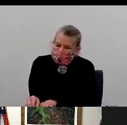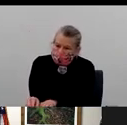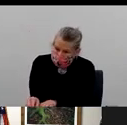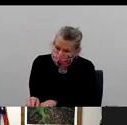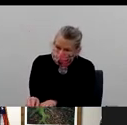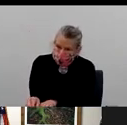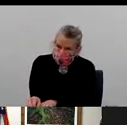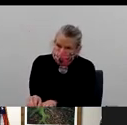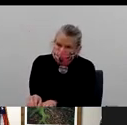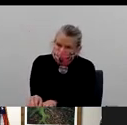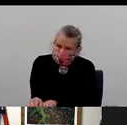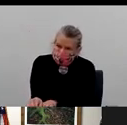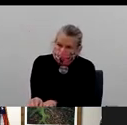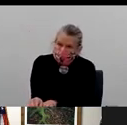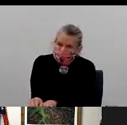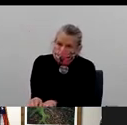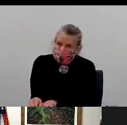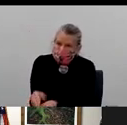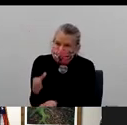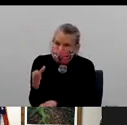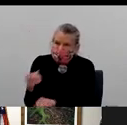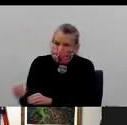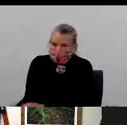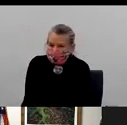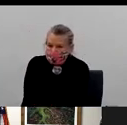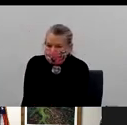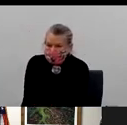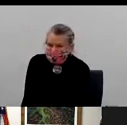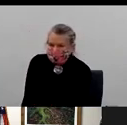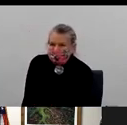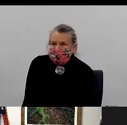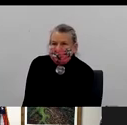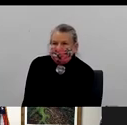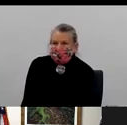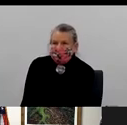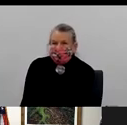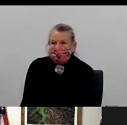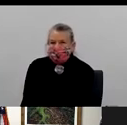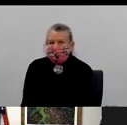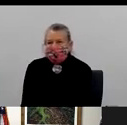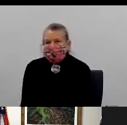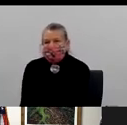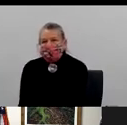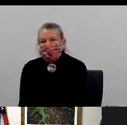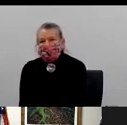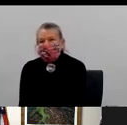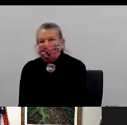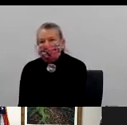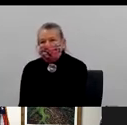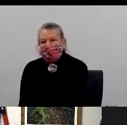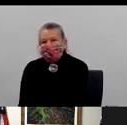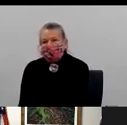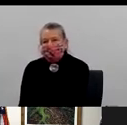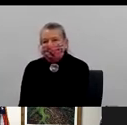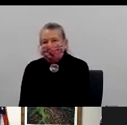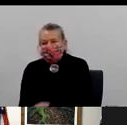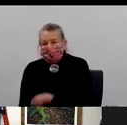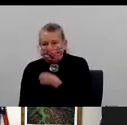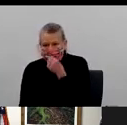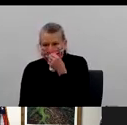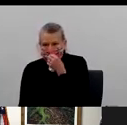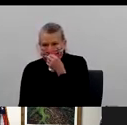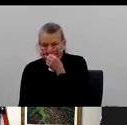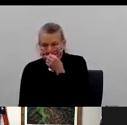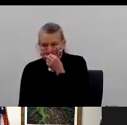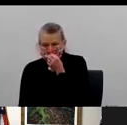improve that positive predictive ability? Uh, you want to comment on that? Yeah, no, thanks, Sally. so exactly. So trying